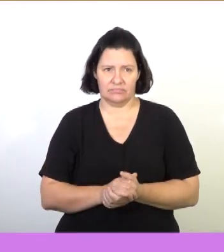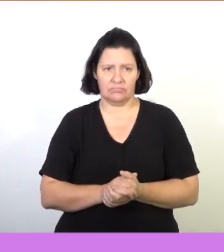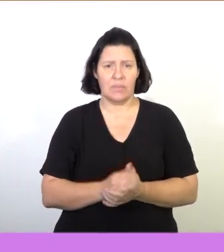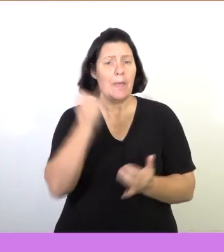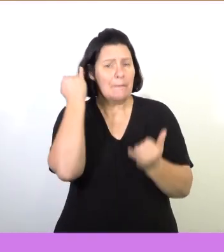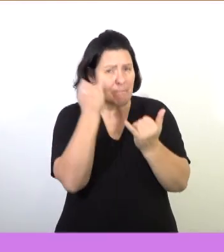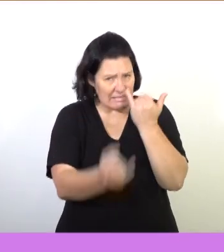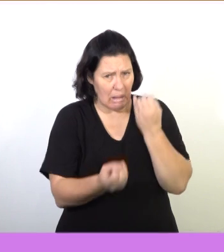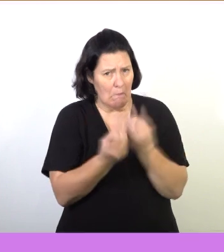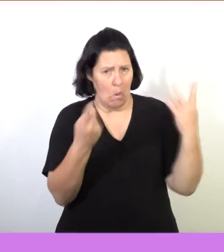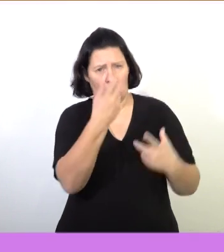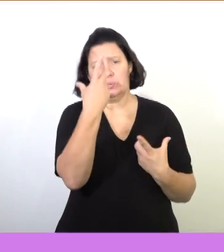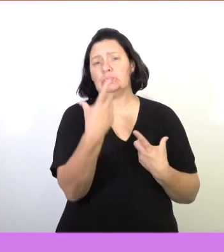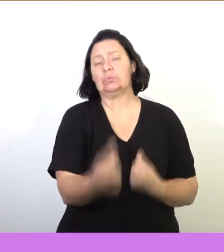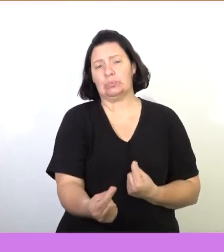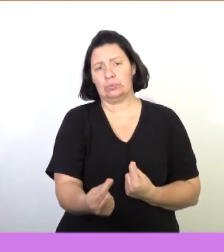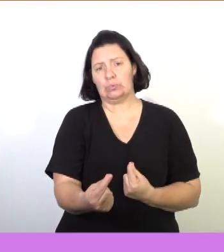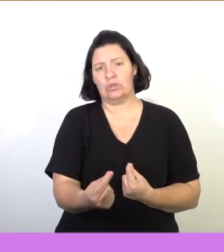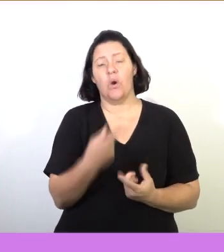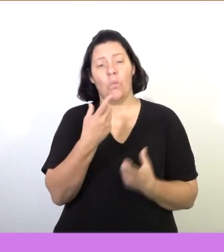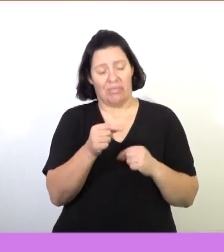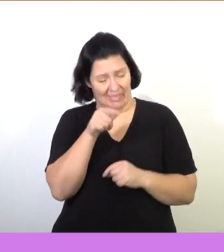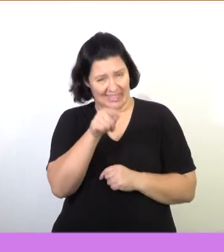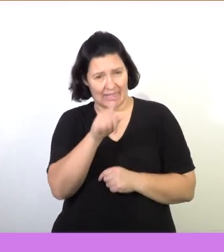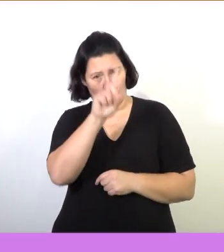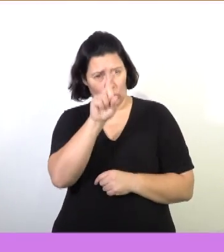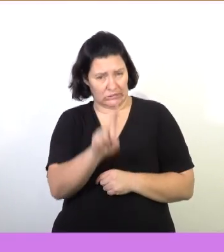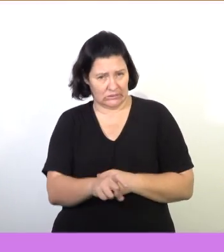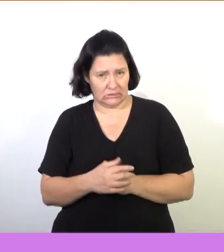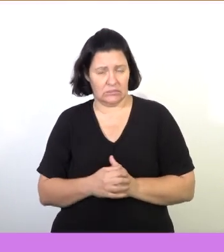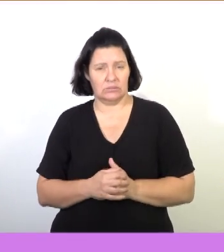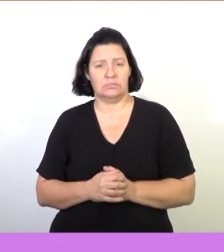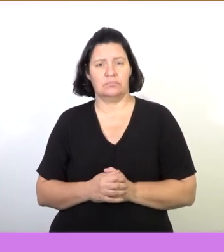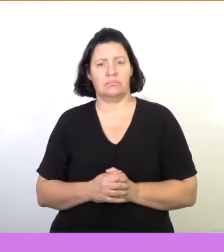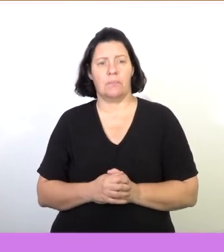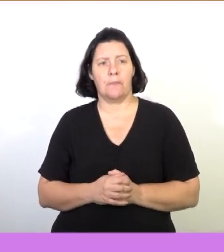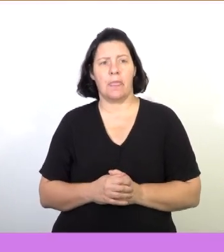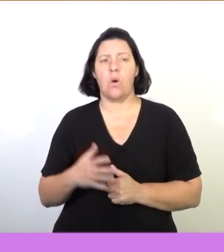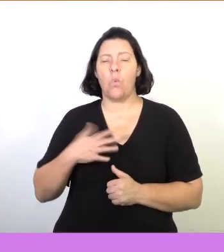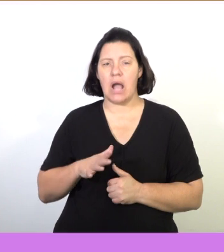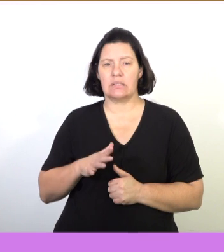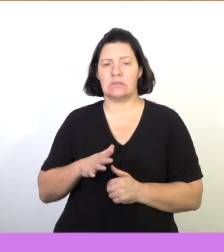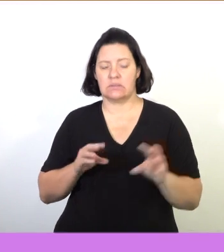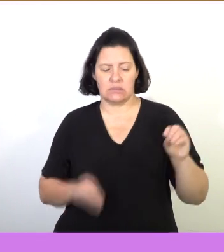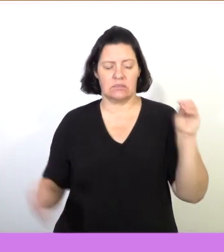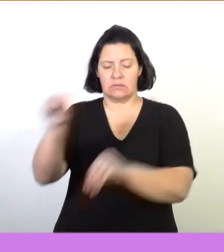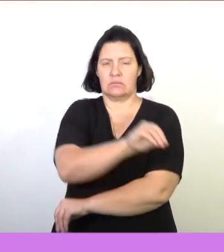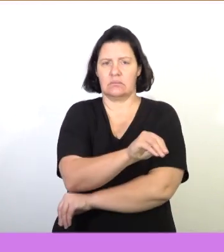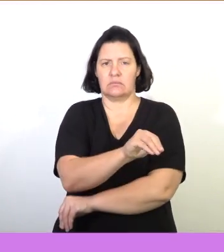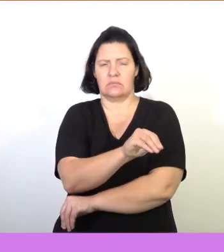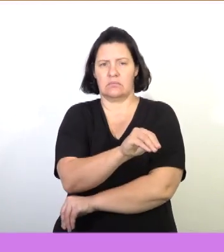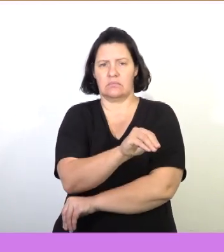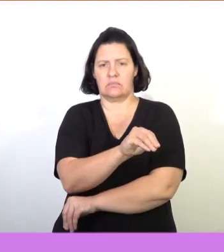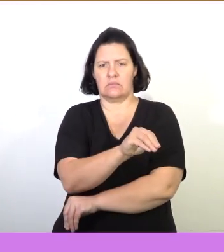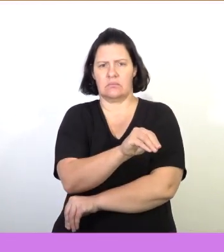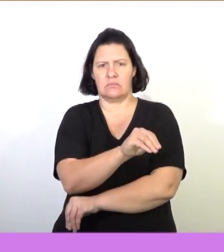Common mistakes that normally happens when we work with these types of questions is that you tend to swap the dependent and